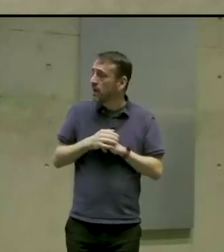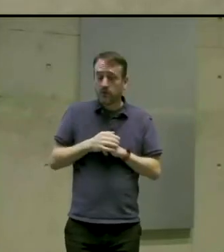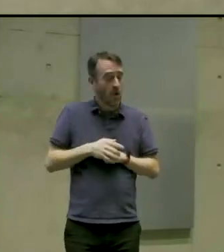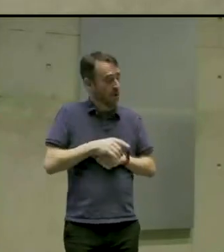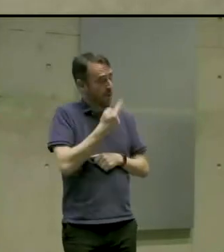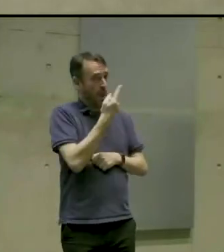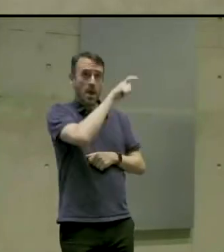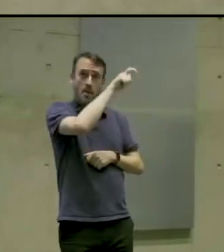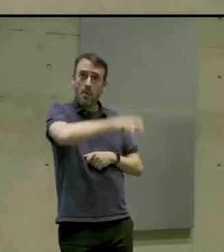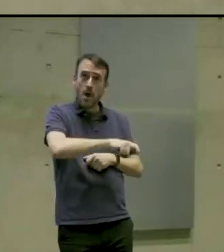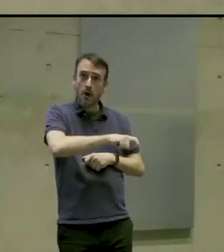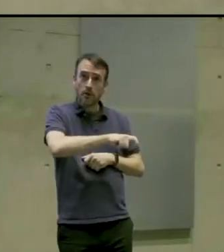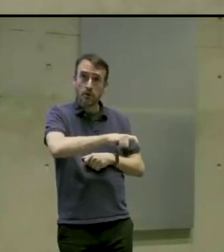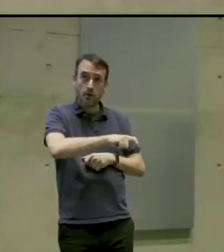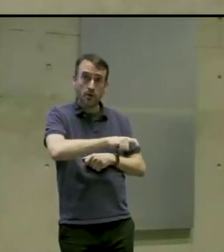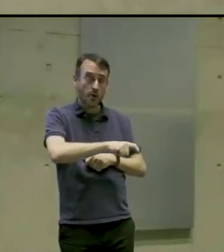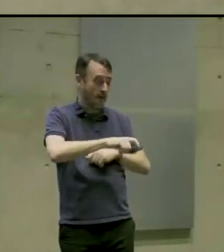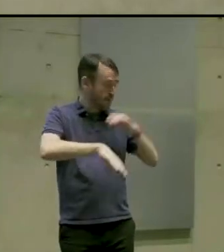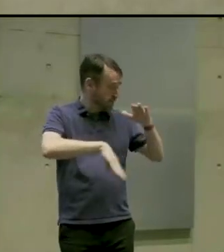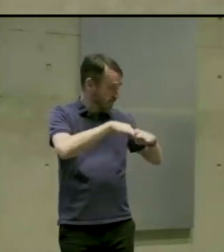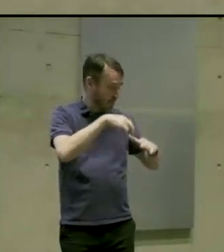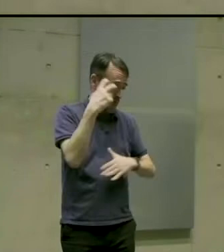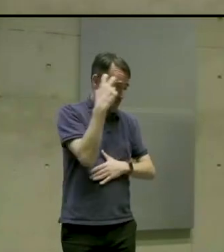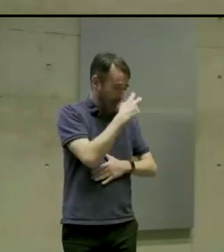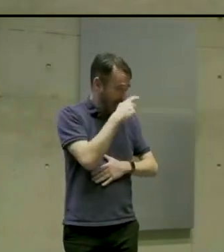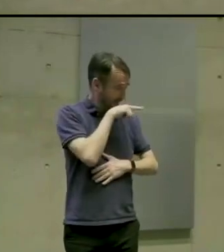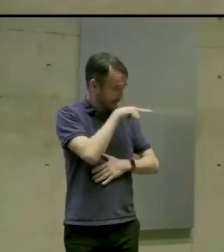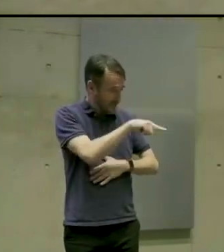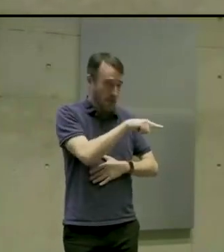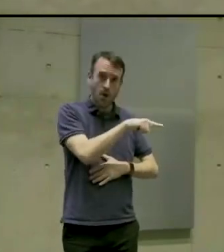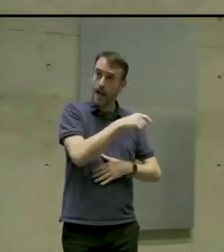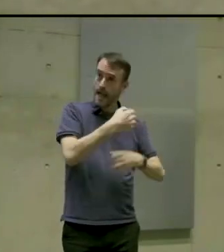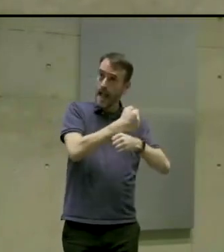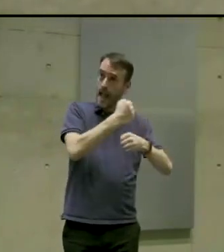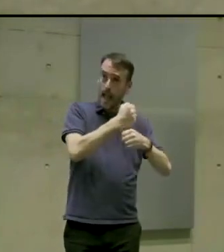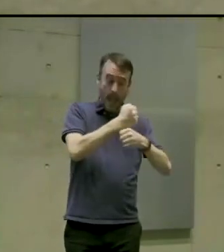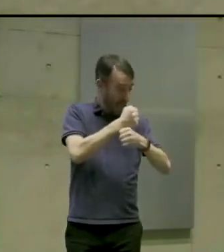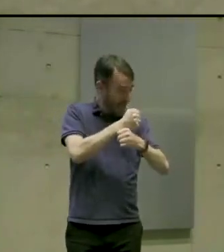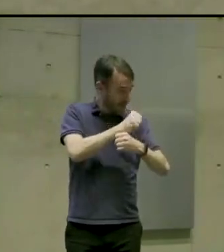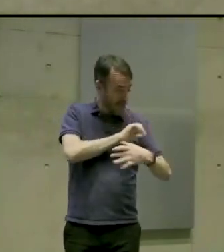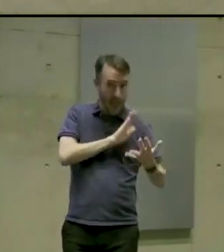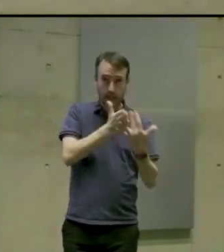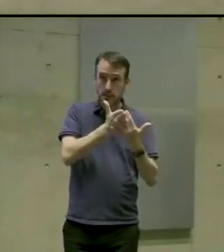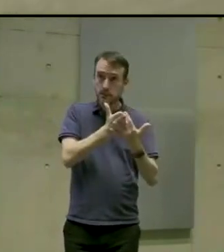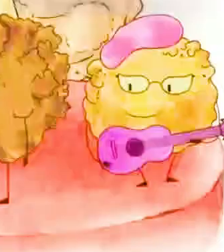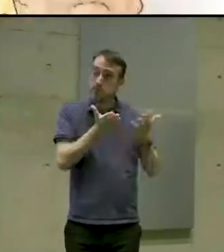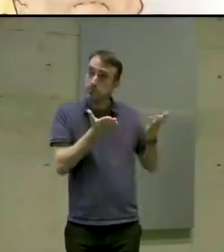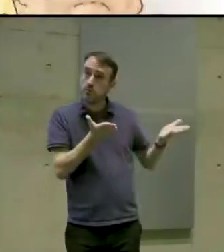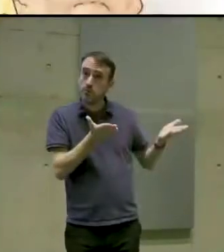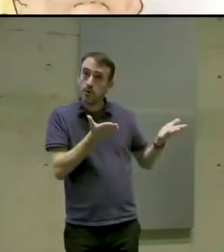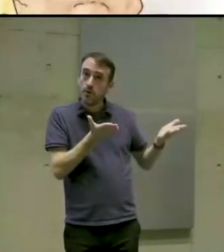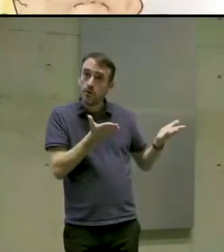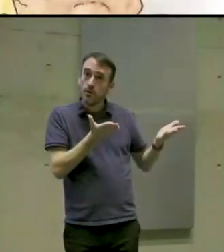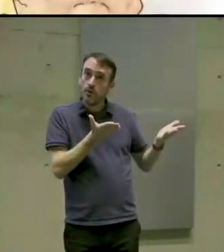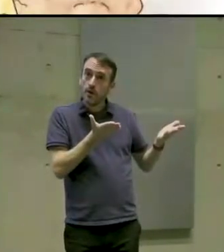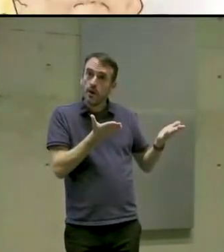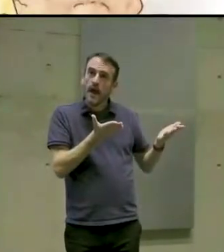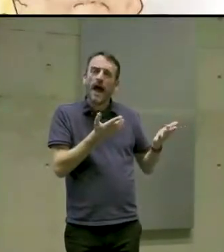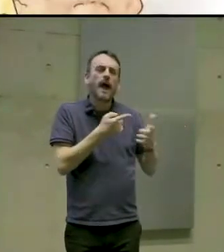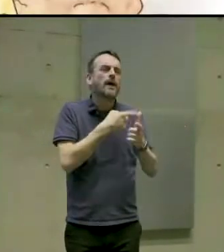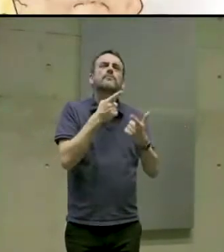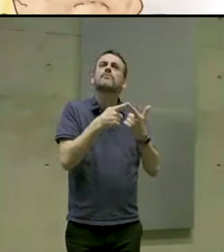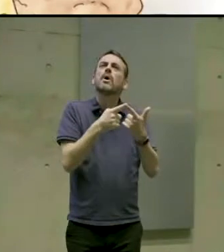was able to navigate our game and its menus, solve the puzzles,